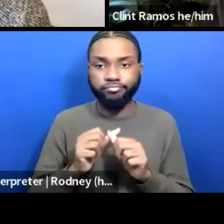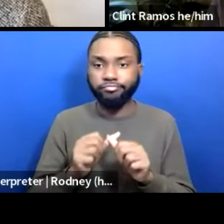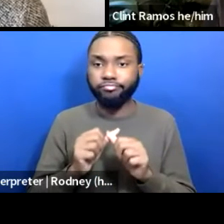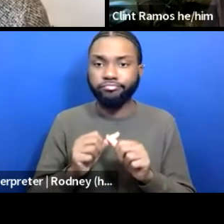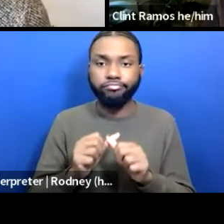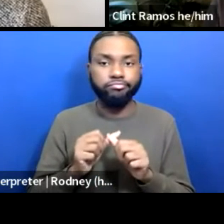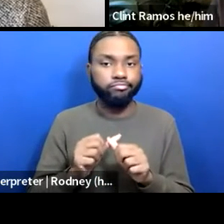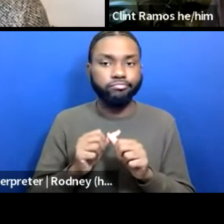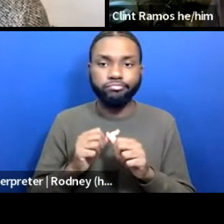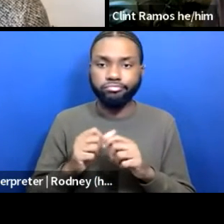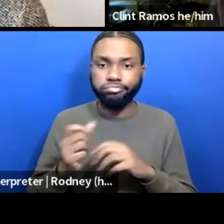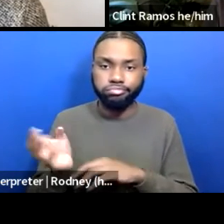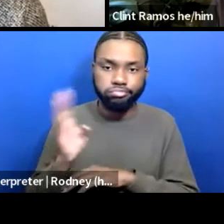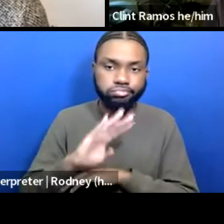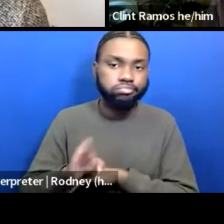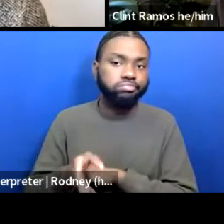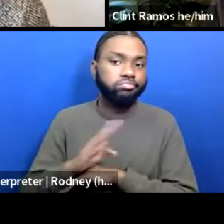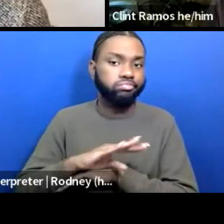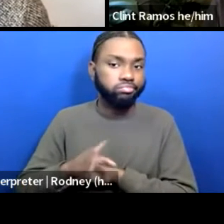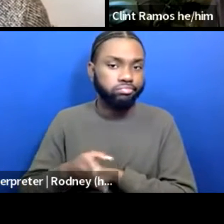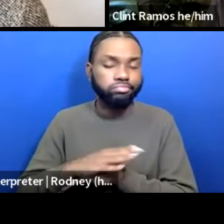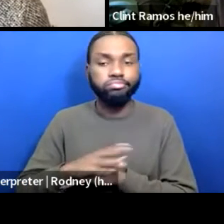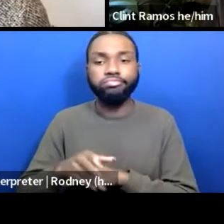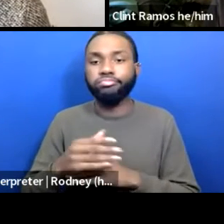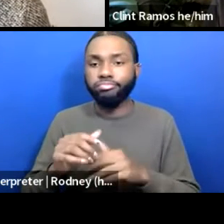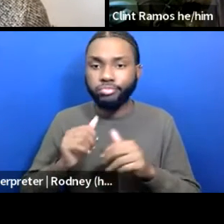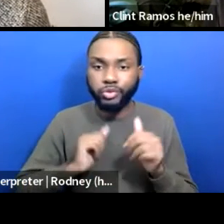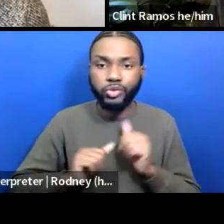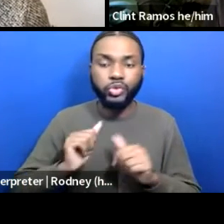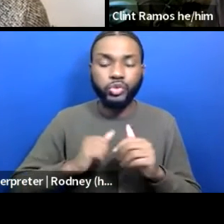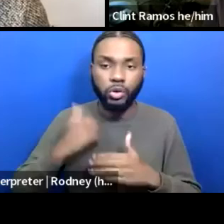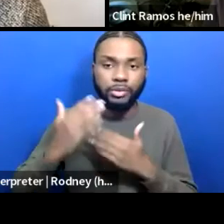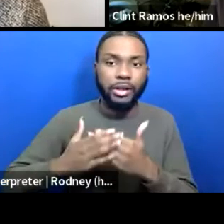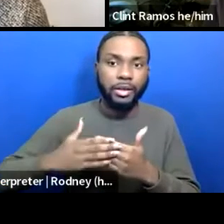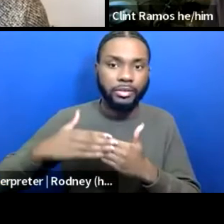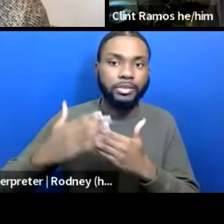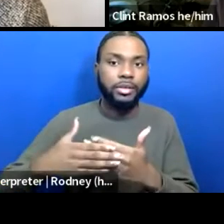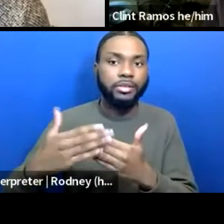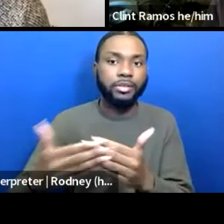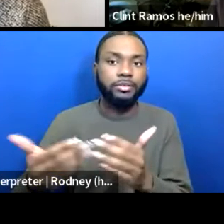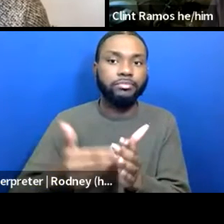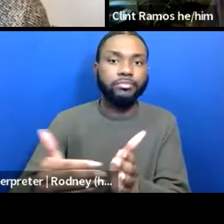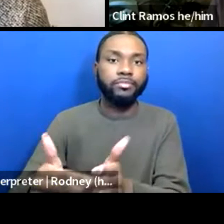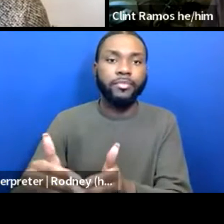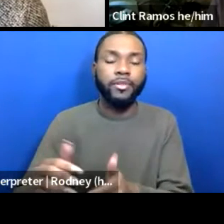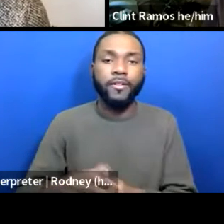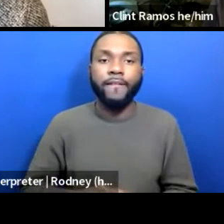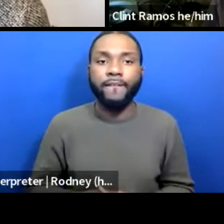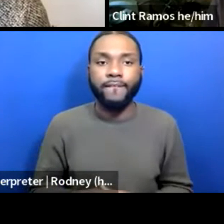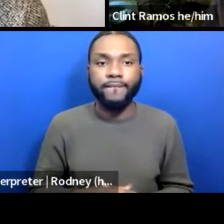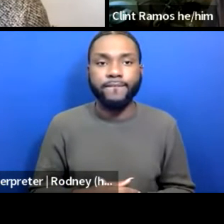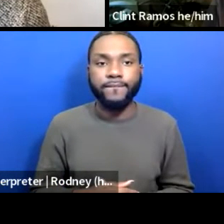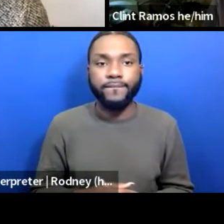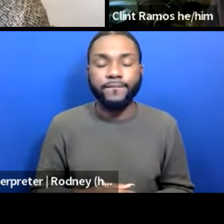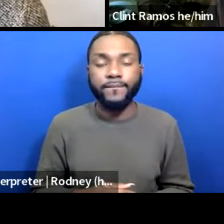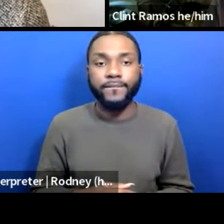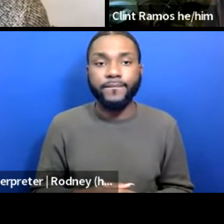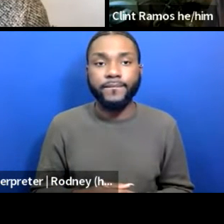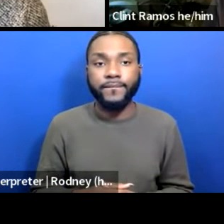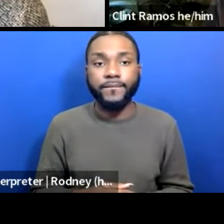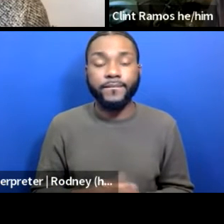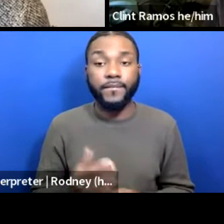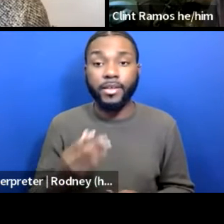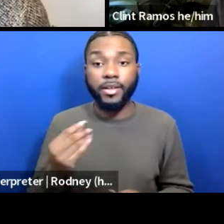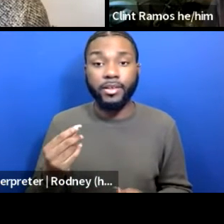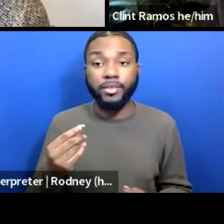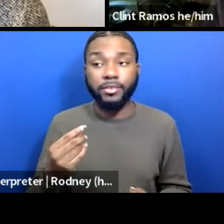know, around the clock, doing show after show after show. And the best that I